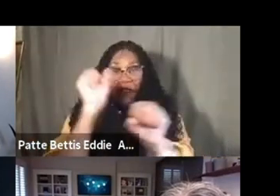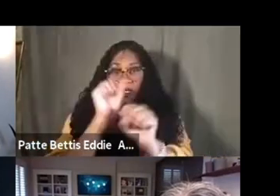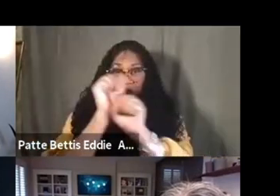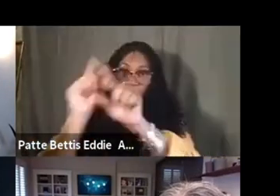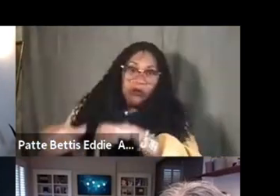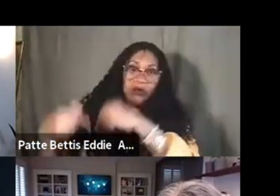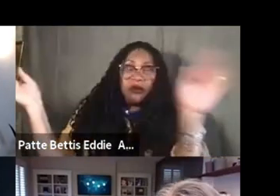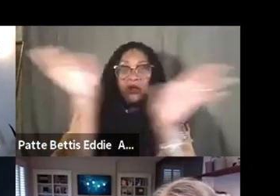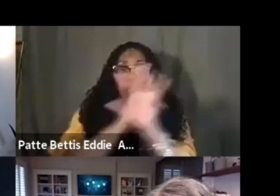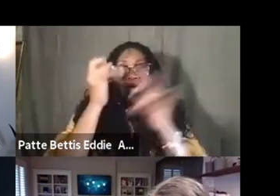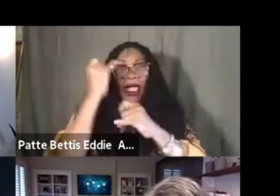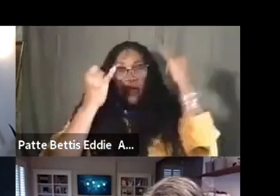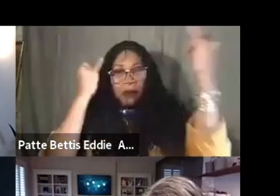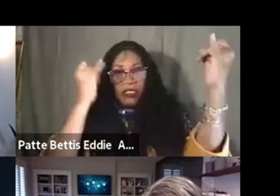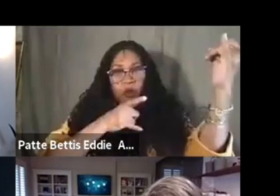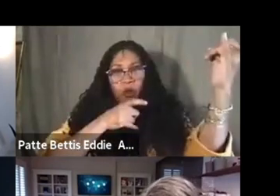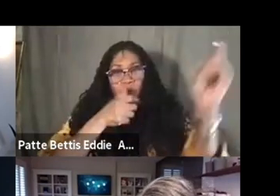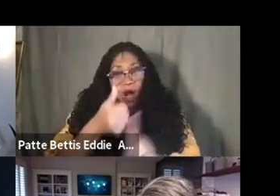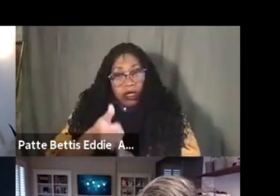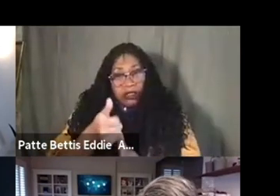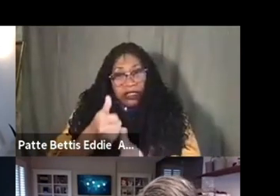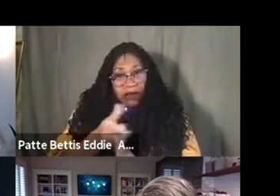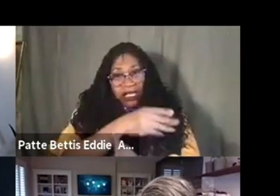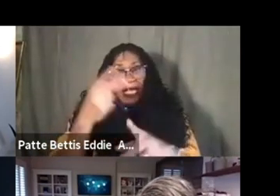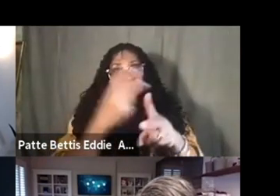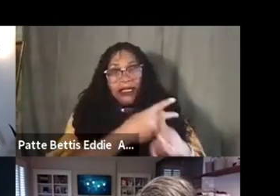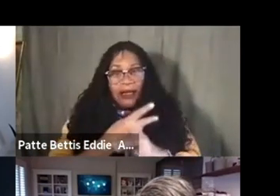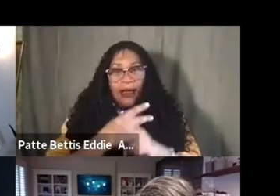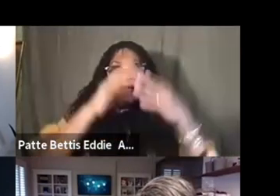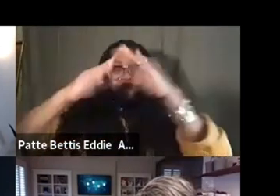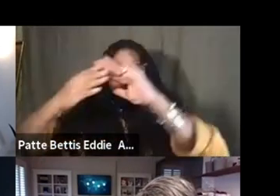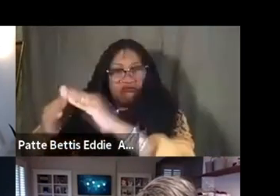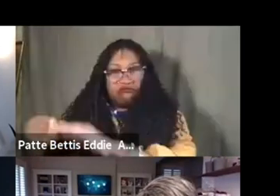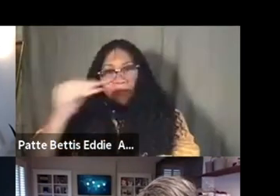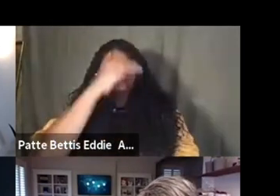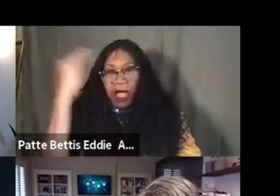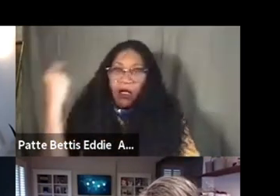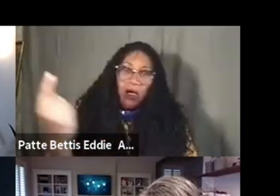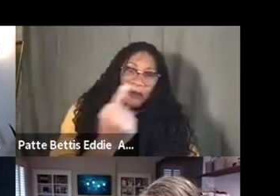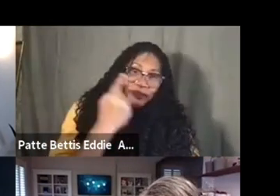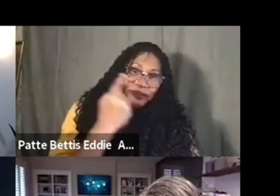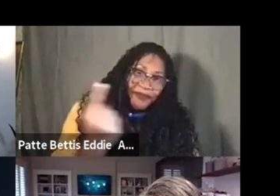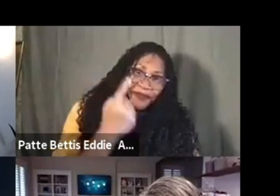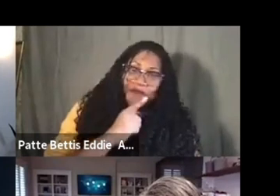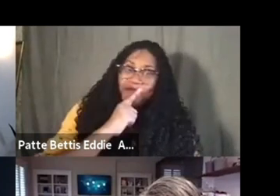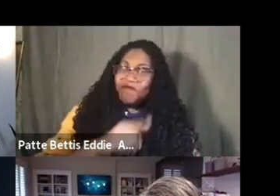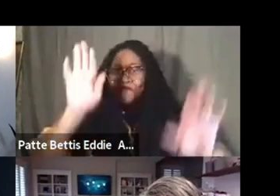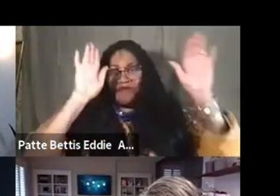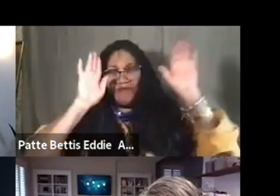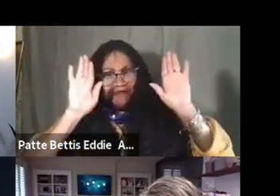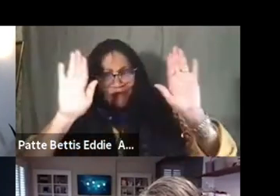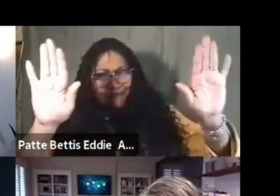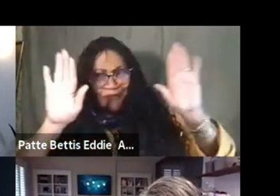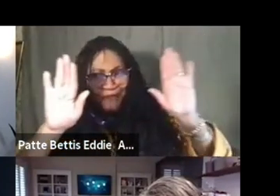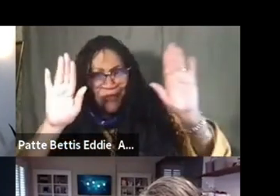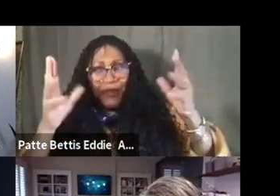imagining, um, ourselves, and caring for our Black community all the time, so it's really wonderful to be with all of you and having this.